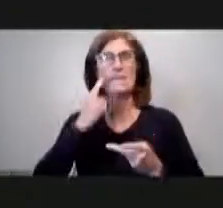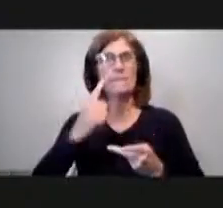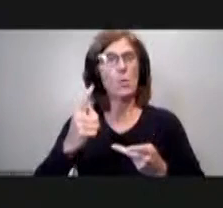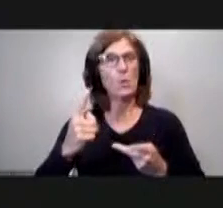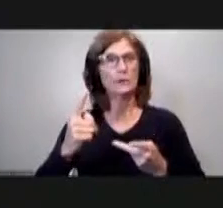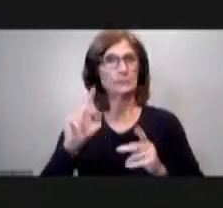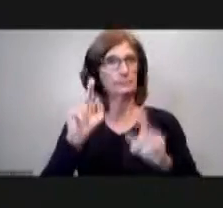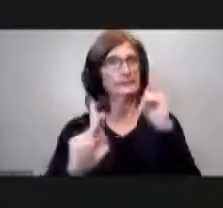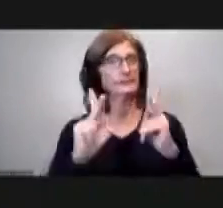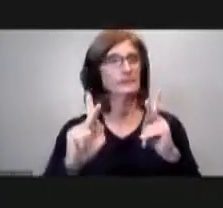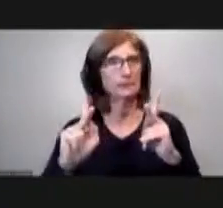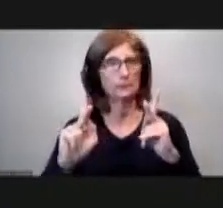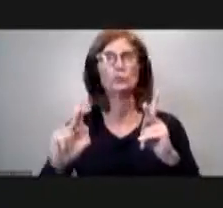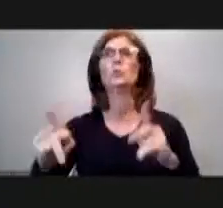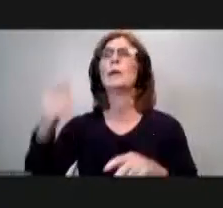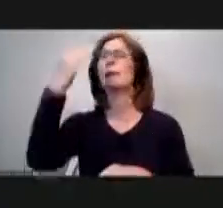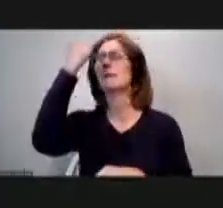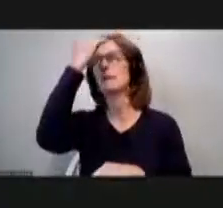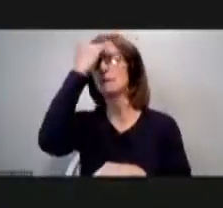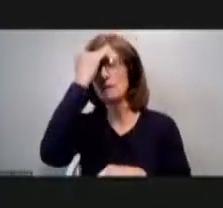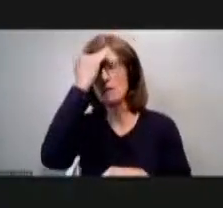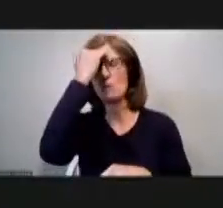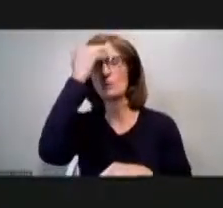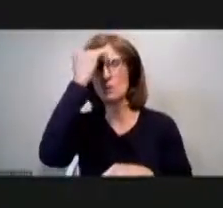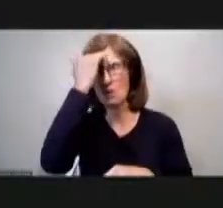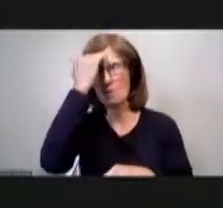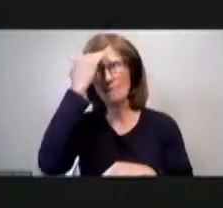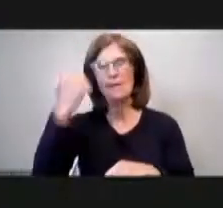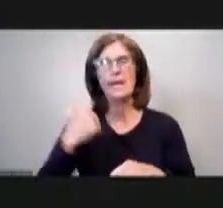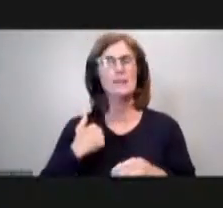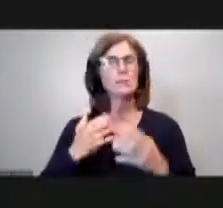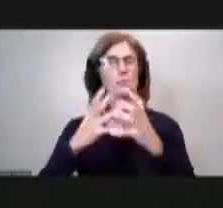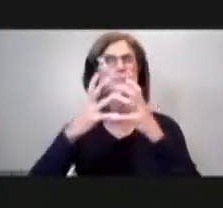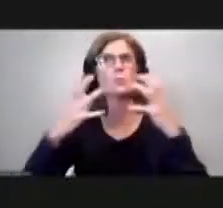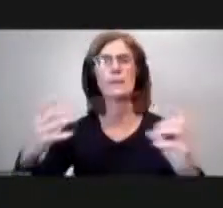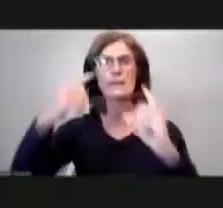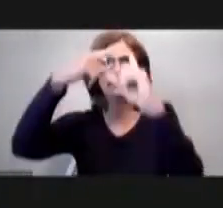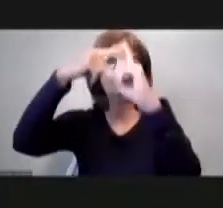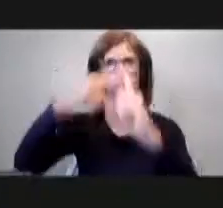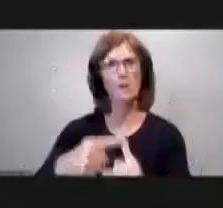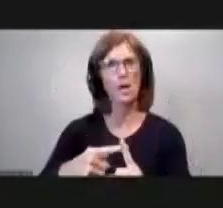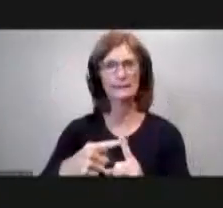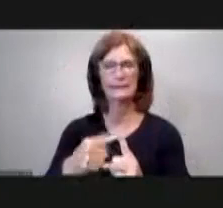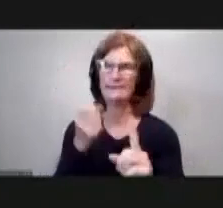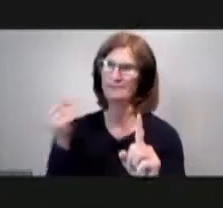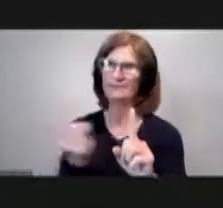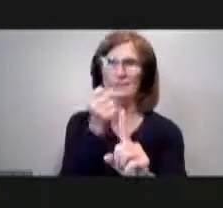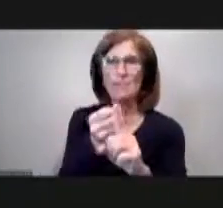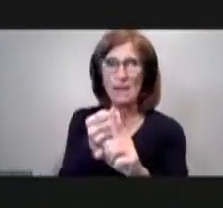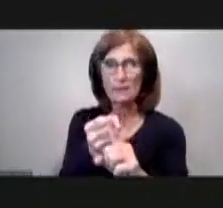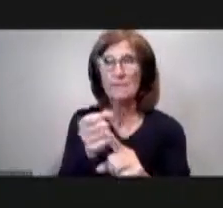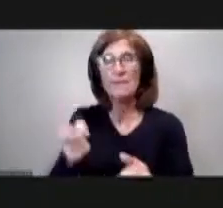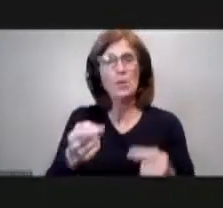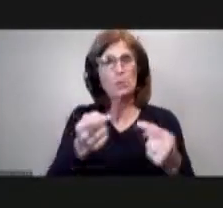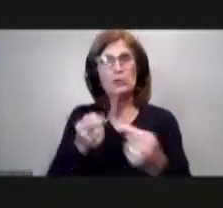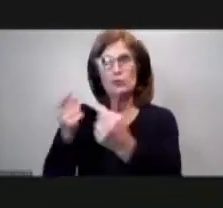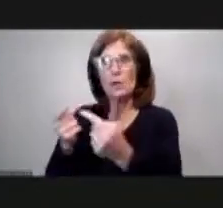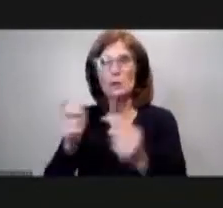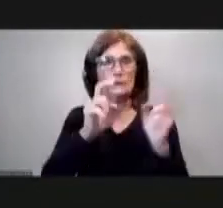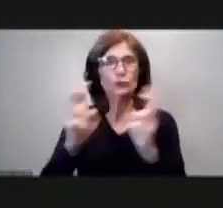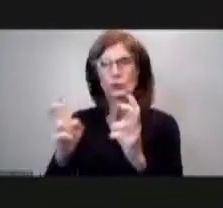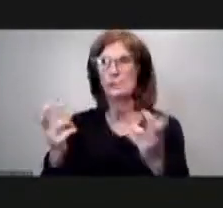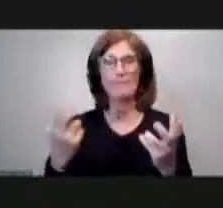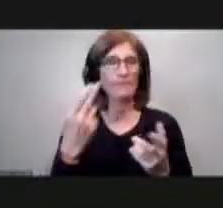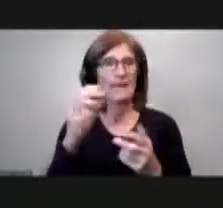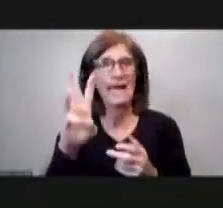we know has so many positive repercussions and we we struggle with issues about